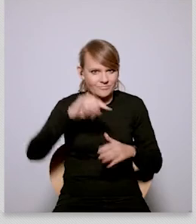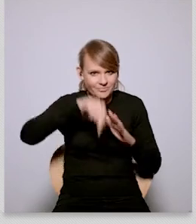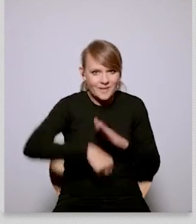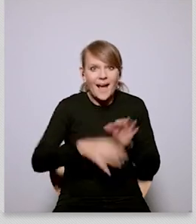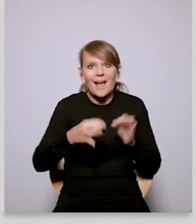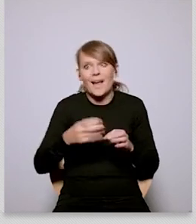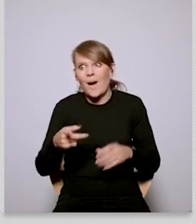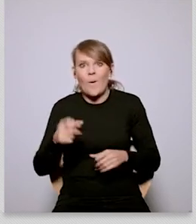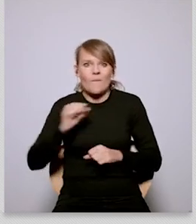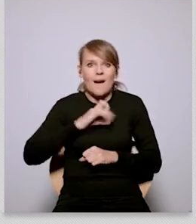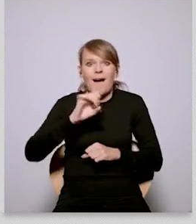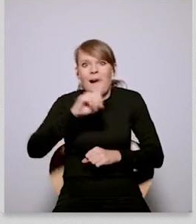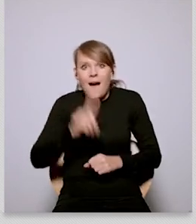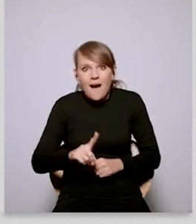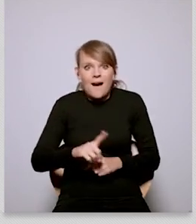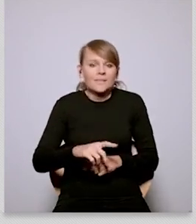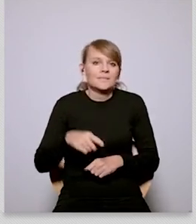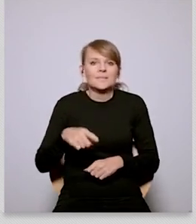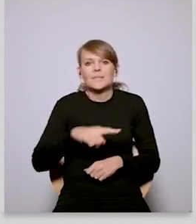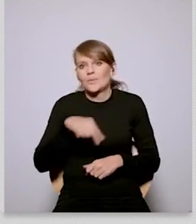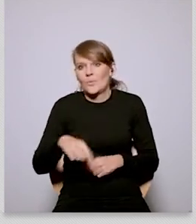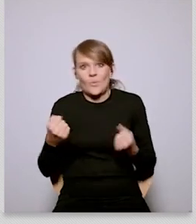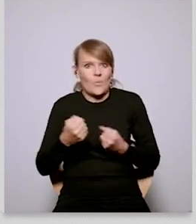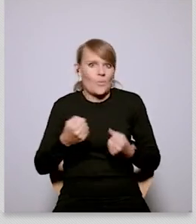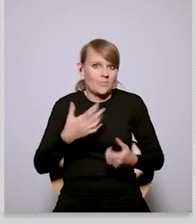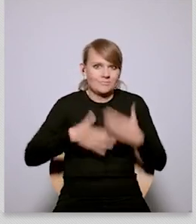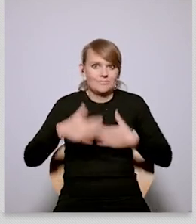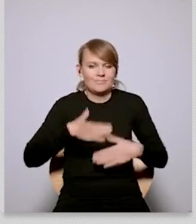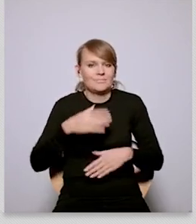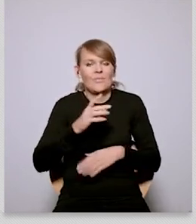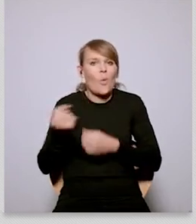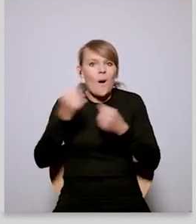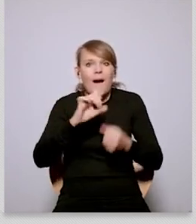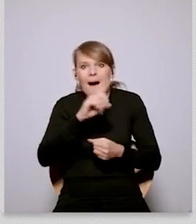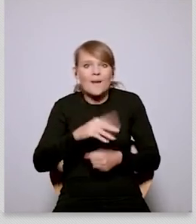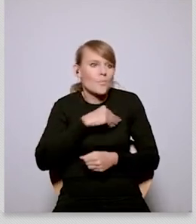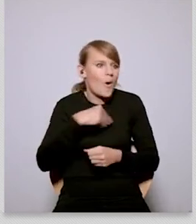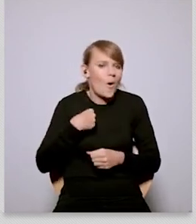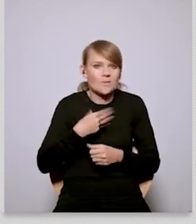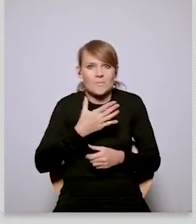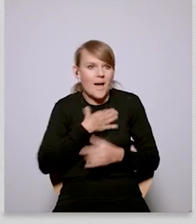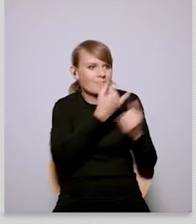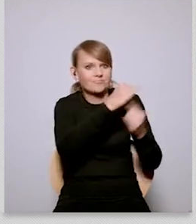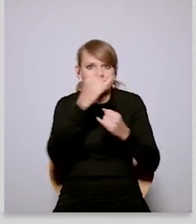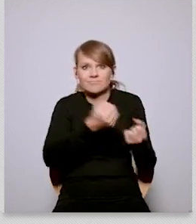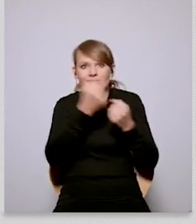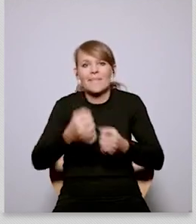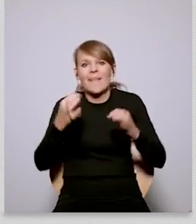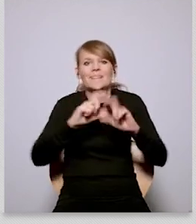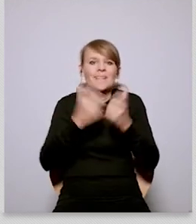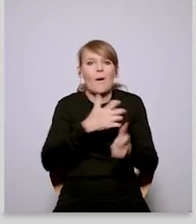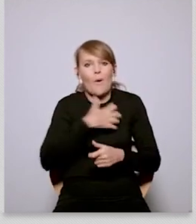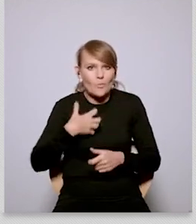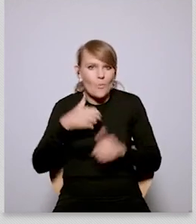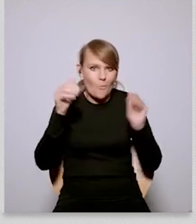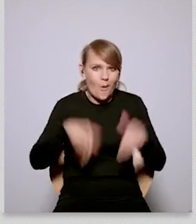uh that we don't have enough of this research in poland yet we haven't noticed the increasing diversification